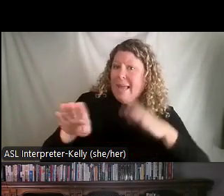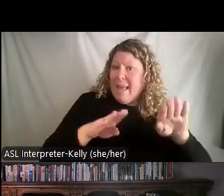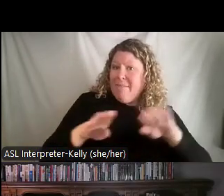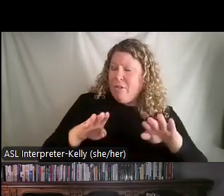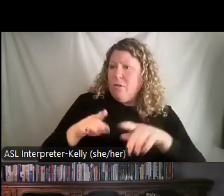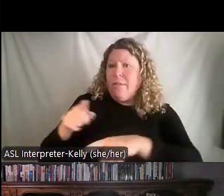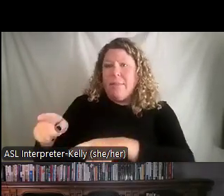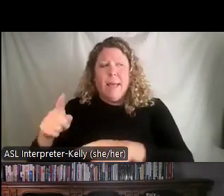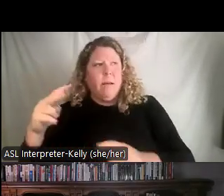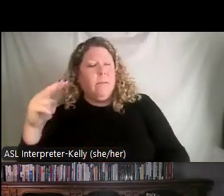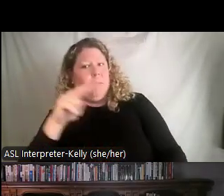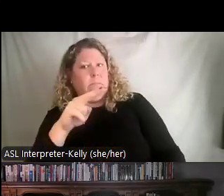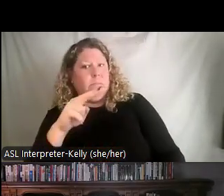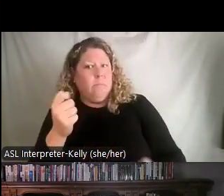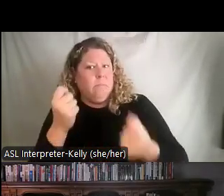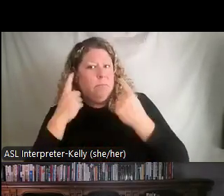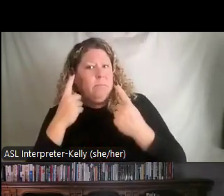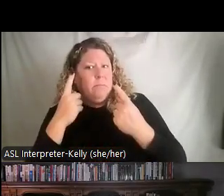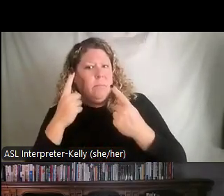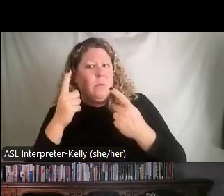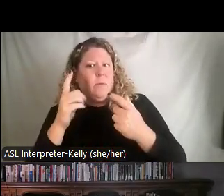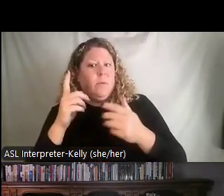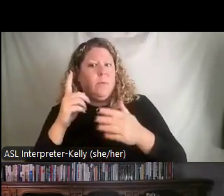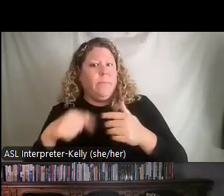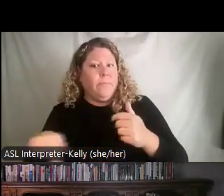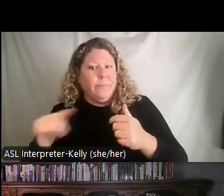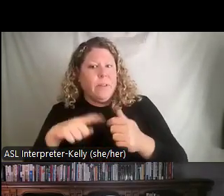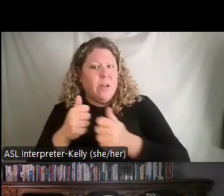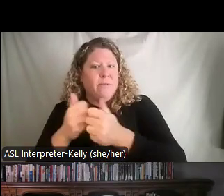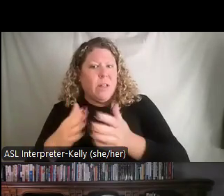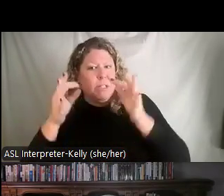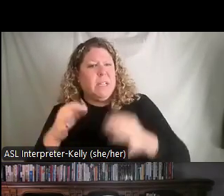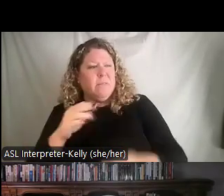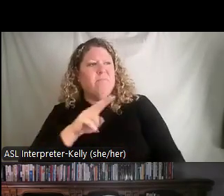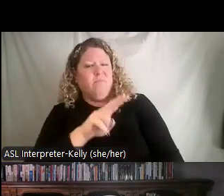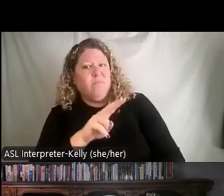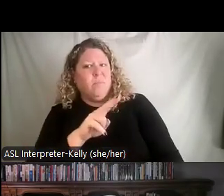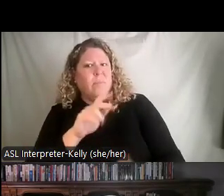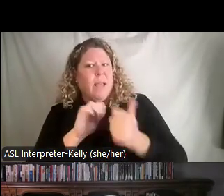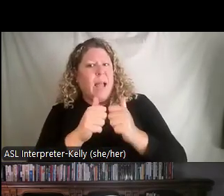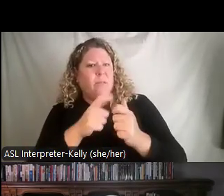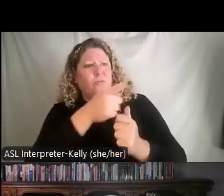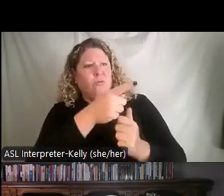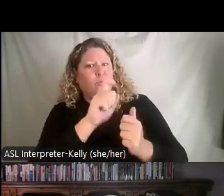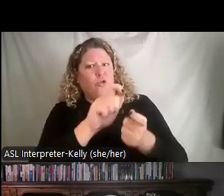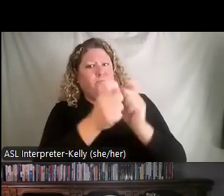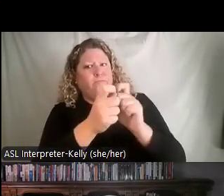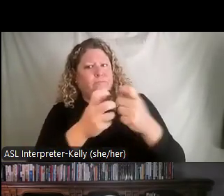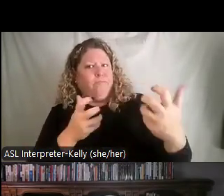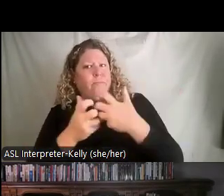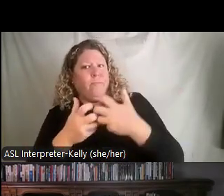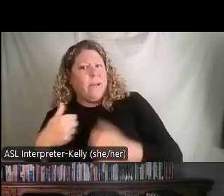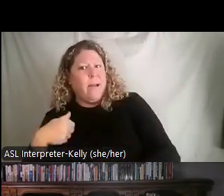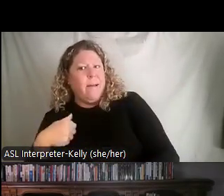the followers. In other words, the followers decide what your leadership style is, not what you think it is, if that makes sense.